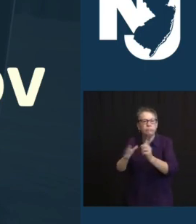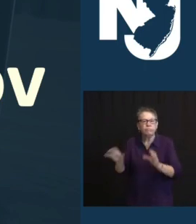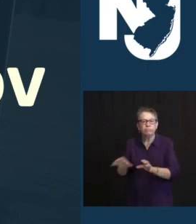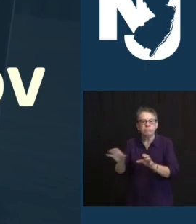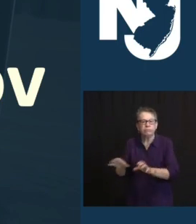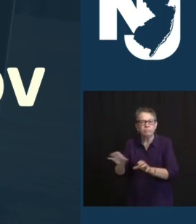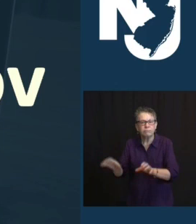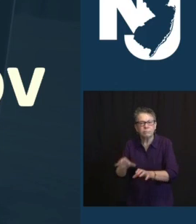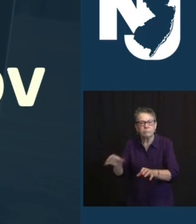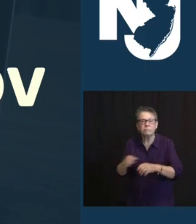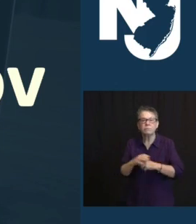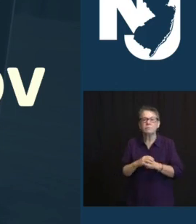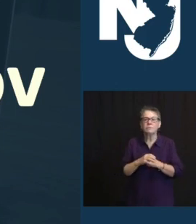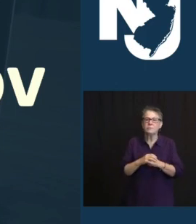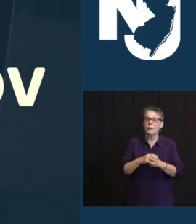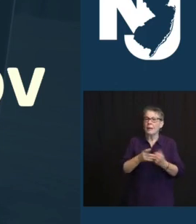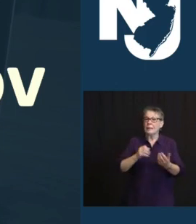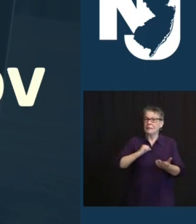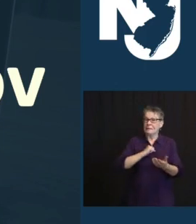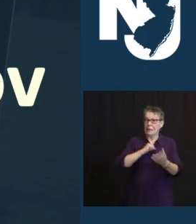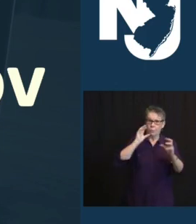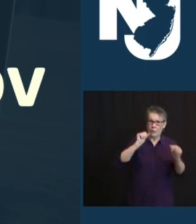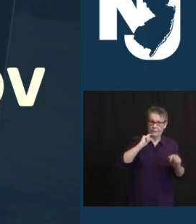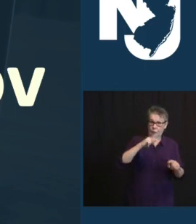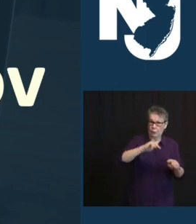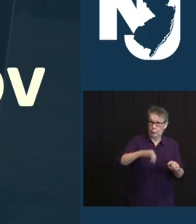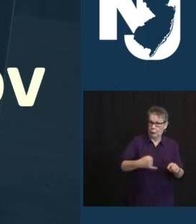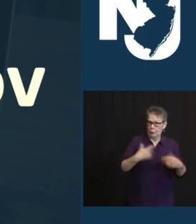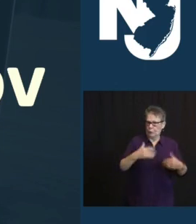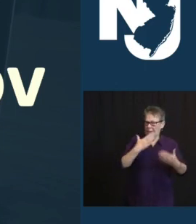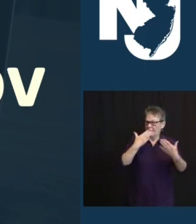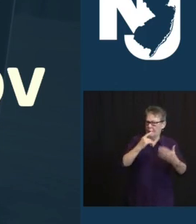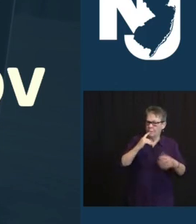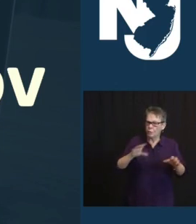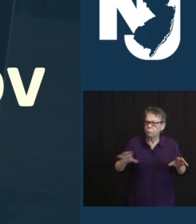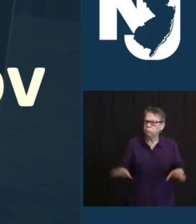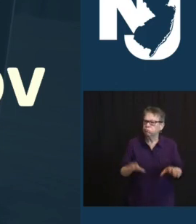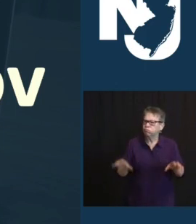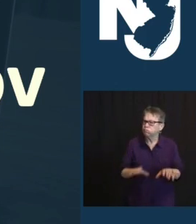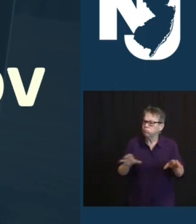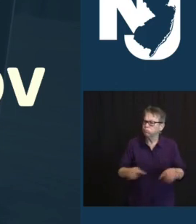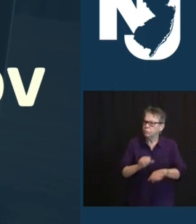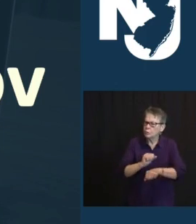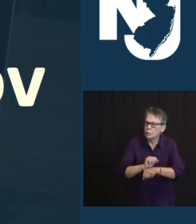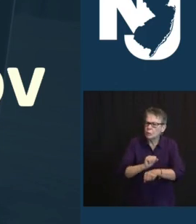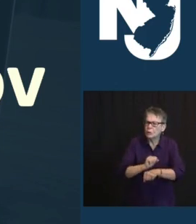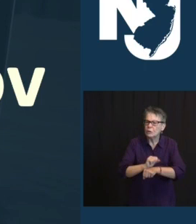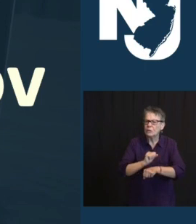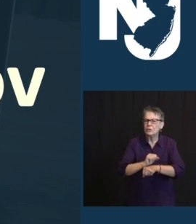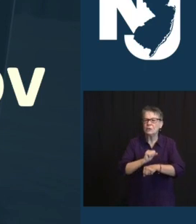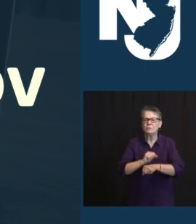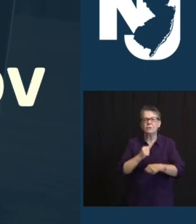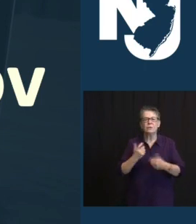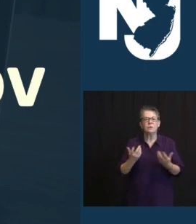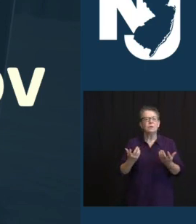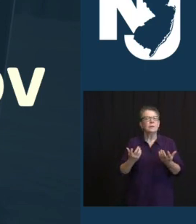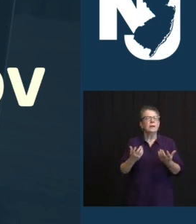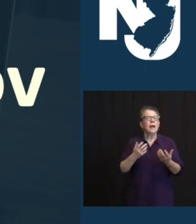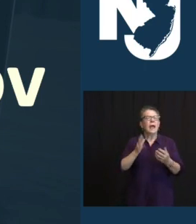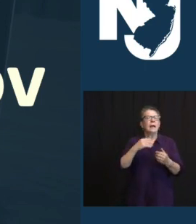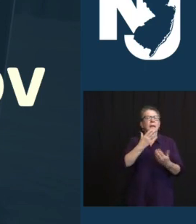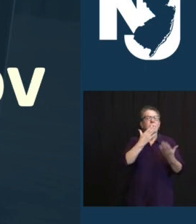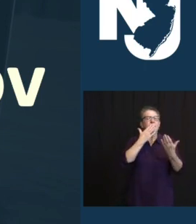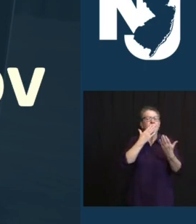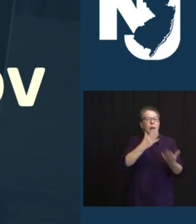COHLIN, ASSEMBLY MAJORITY LEADER LOU GREENWALD, WHO HAVE BEEN STRONG ADVOCATES FOR OUR EDUCATORS. I WANT TO GIVE THEM NOT